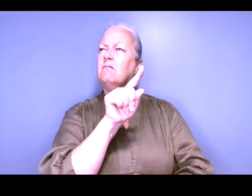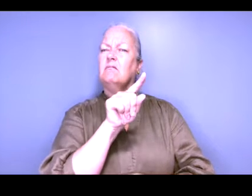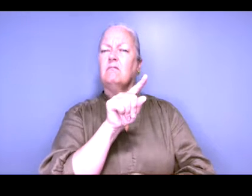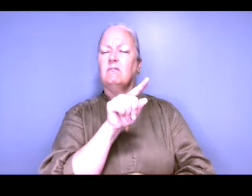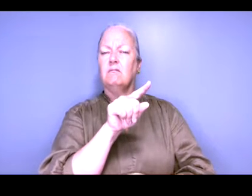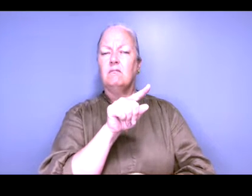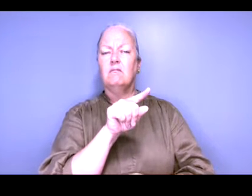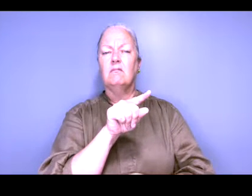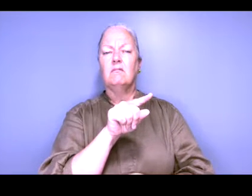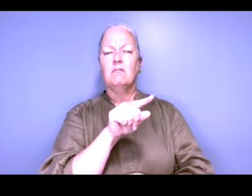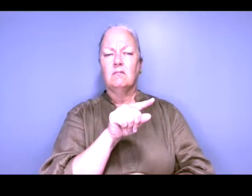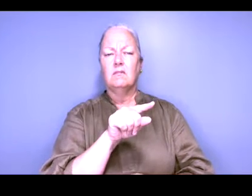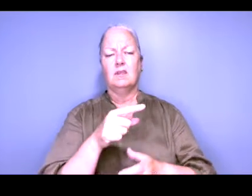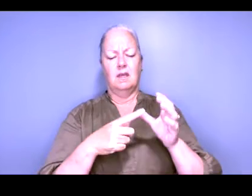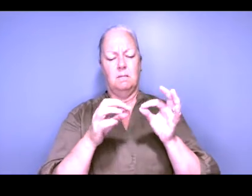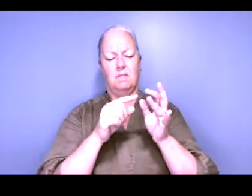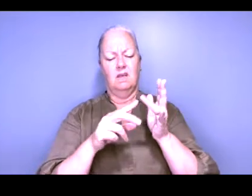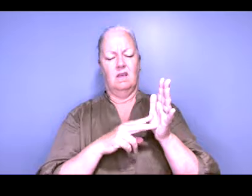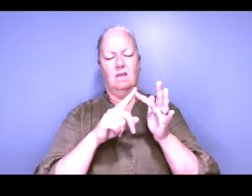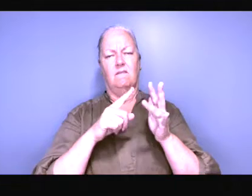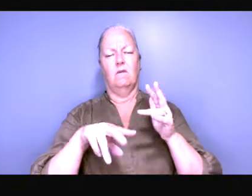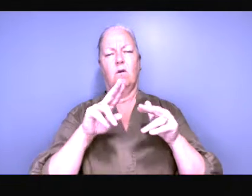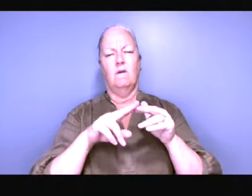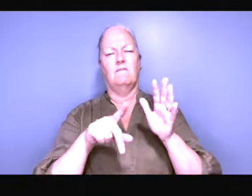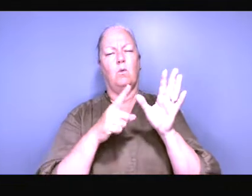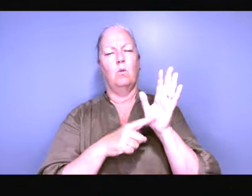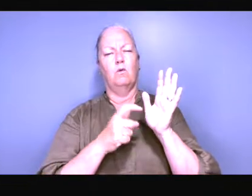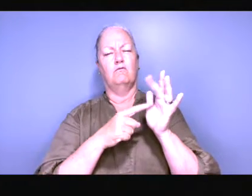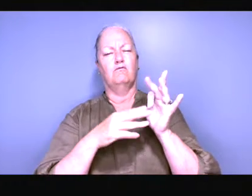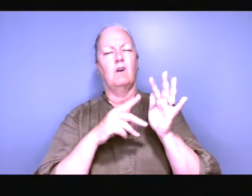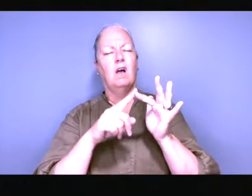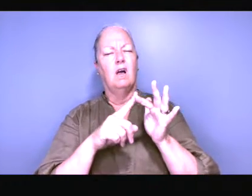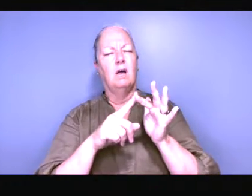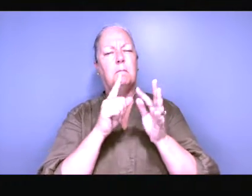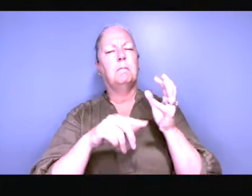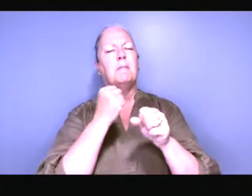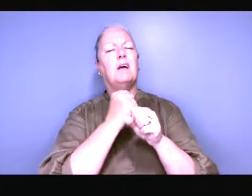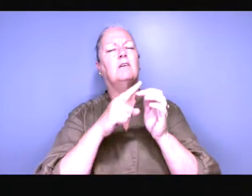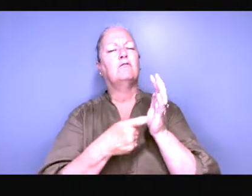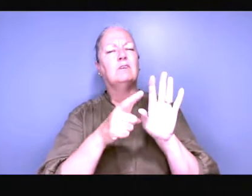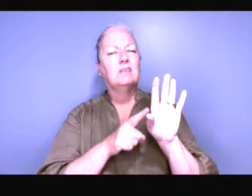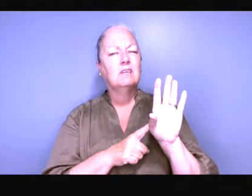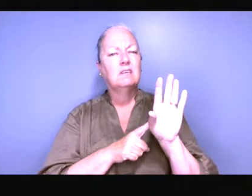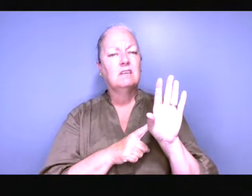one criminalized what was called the abominable crime of buggery